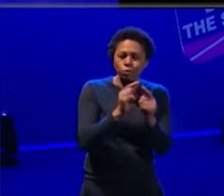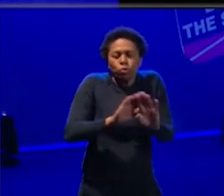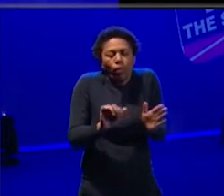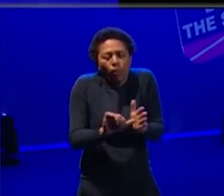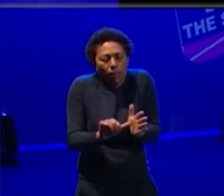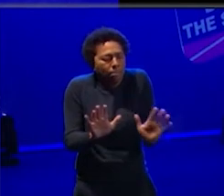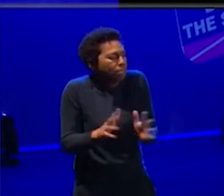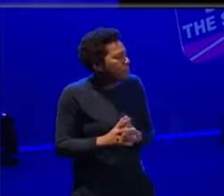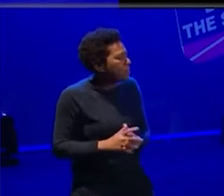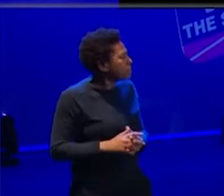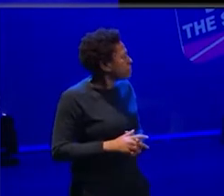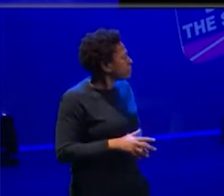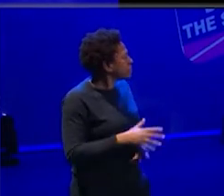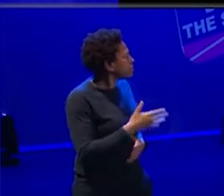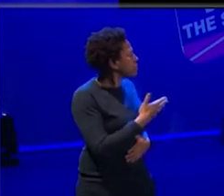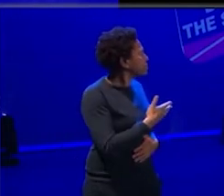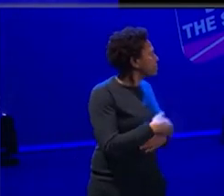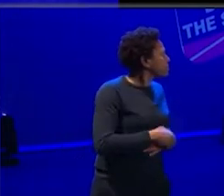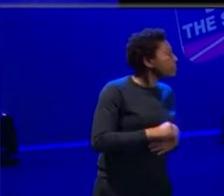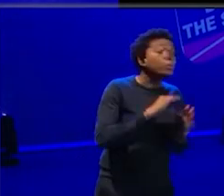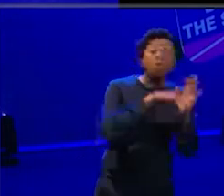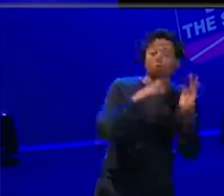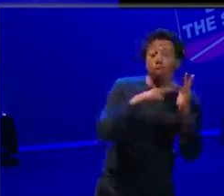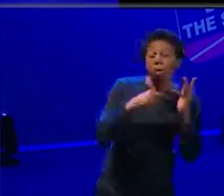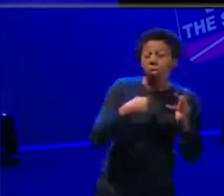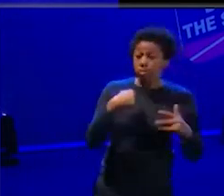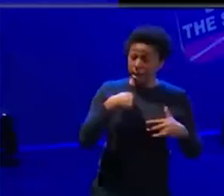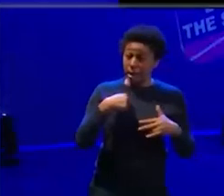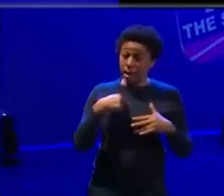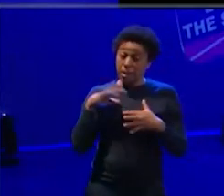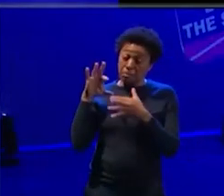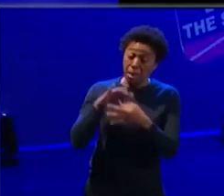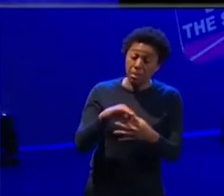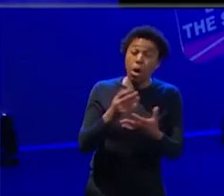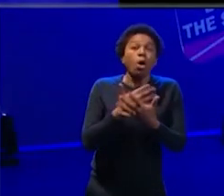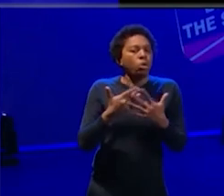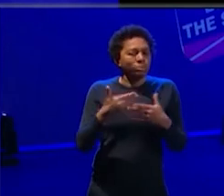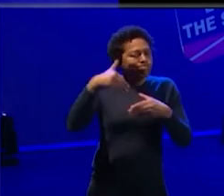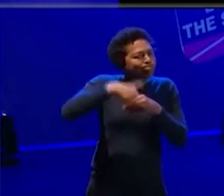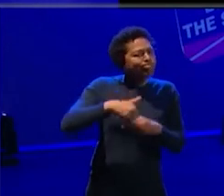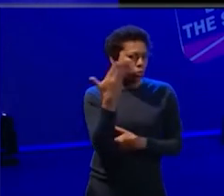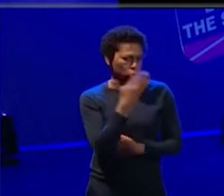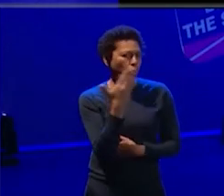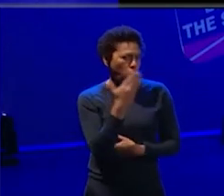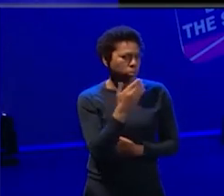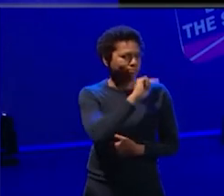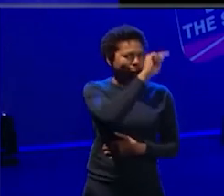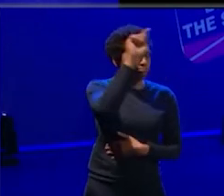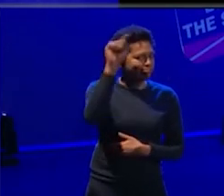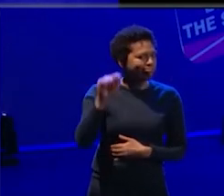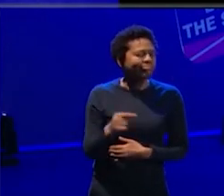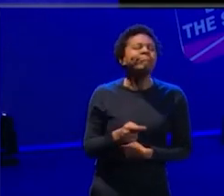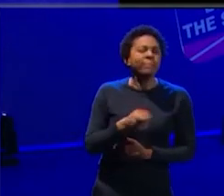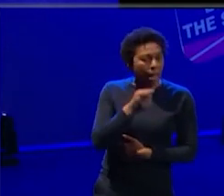I work a lot in schools, um, and this can, can be a situation where we have people with different